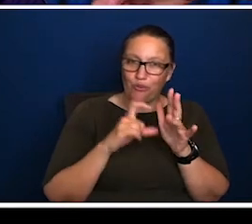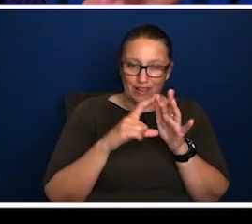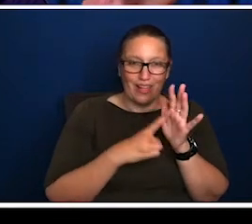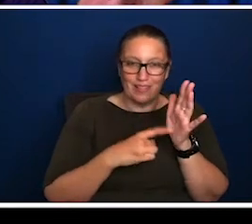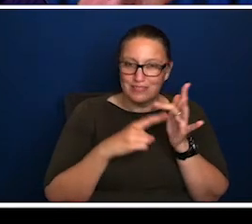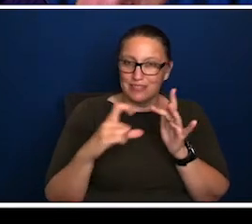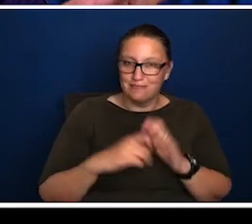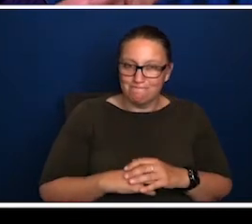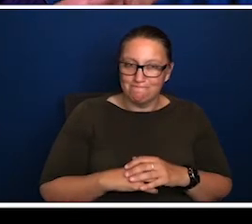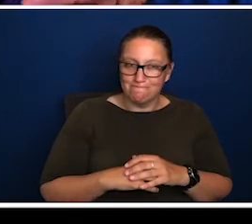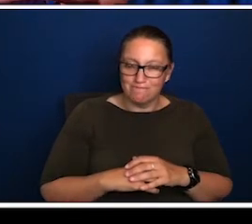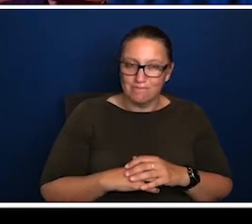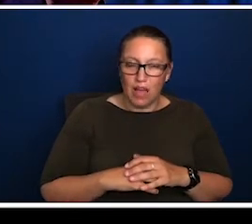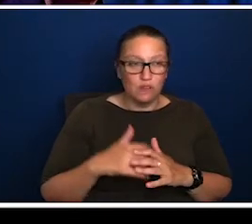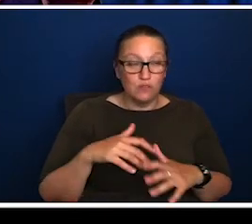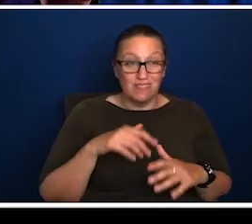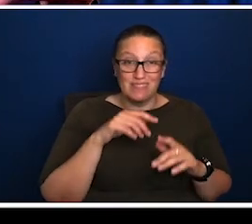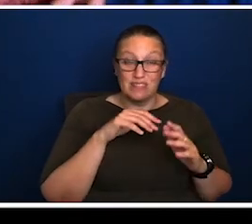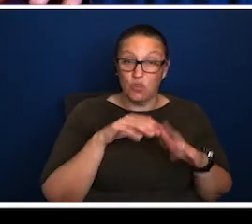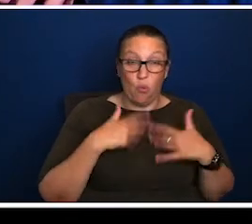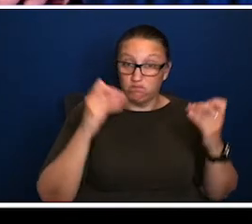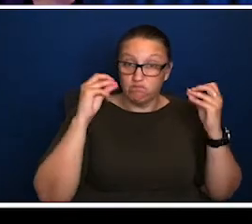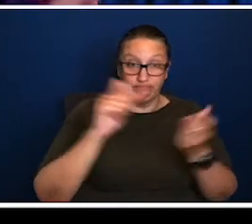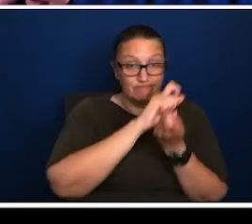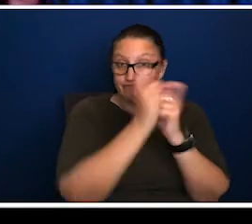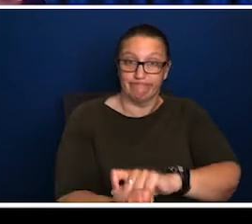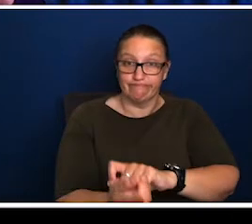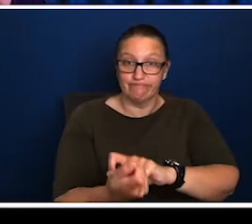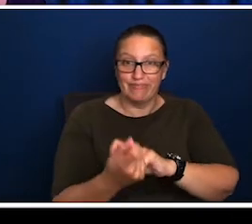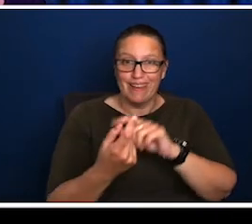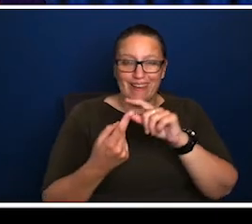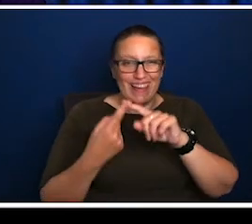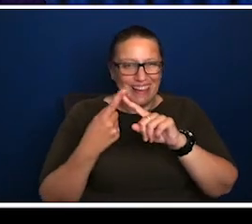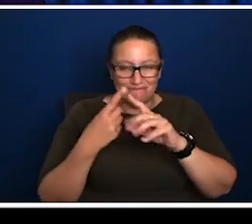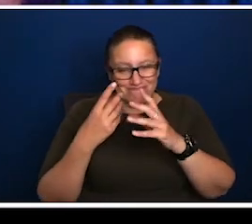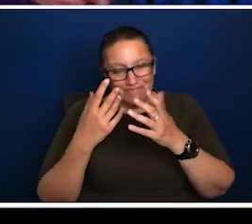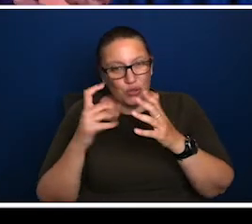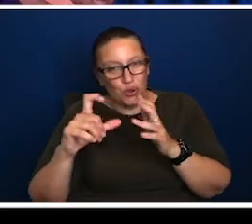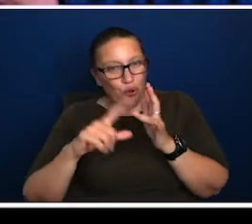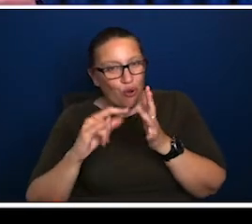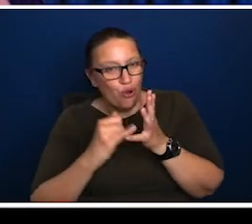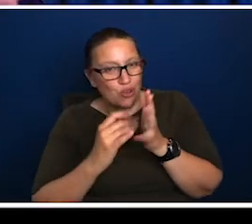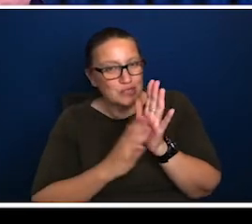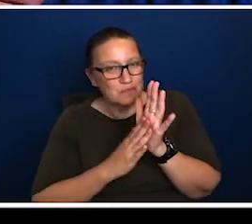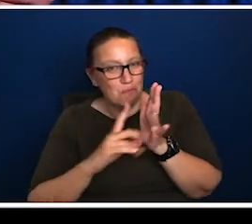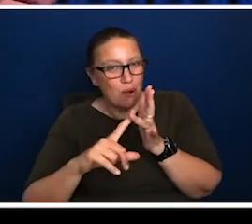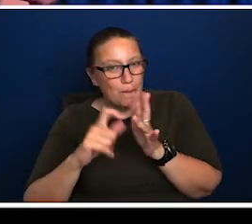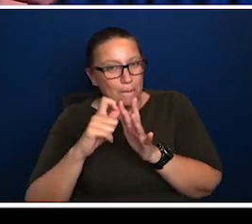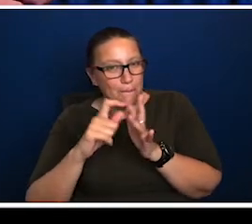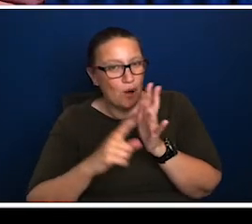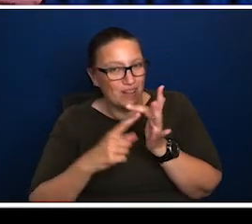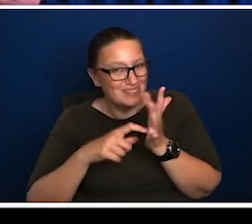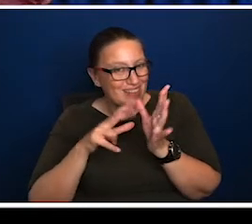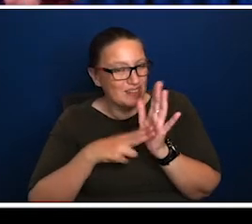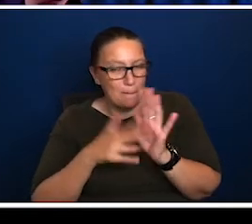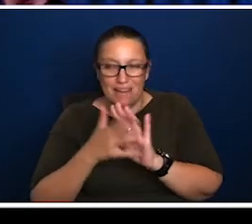exclusive cosmopolitan storytelling, which is in a sense, recent arrival plus has been here all along. So the indigenous part as well.